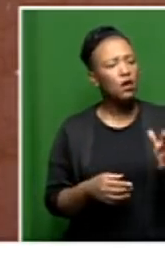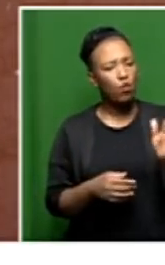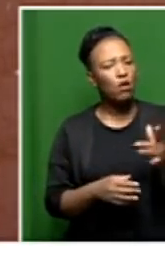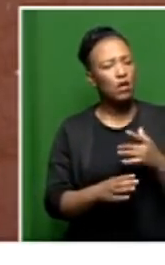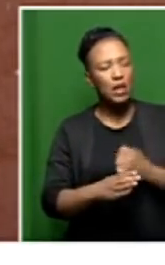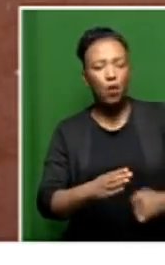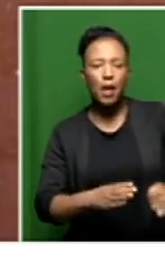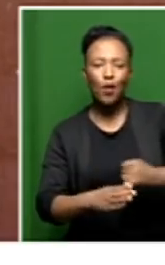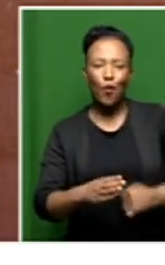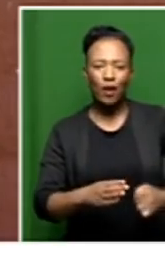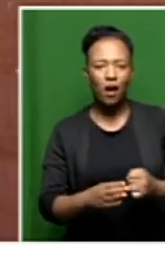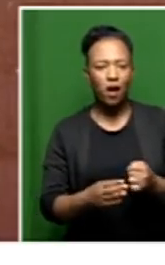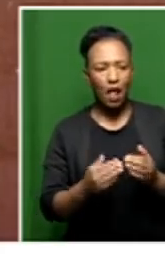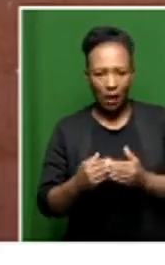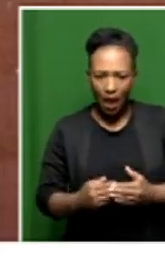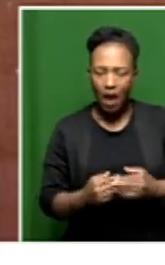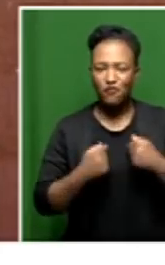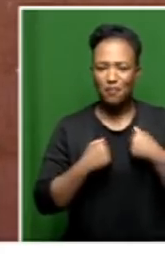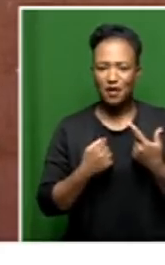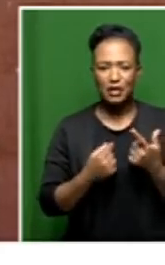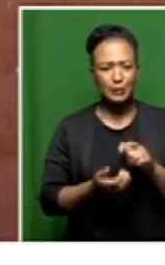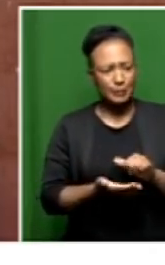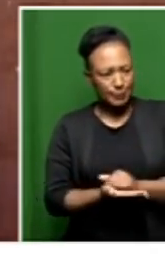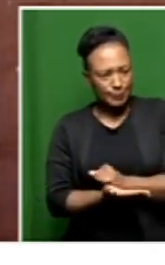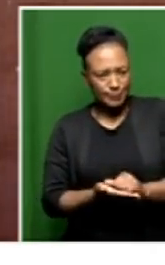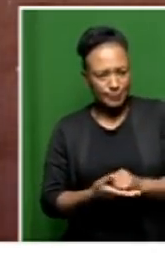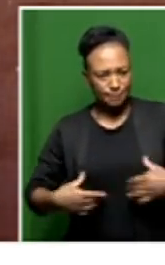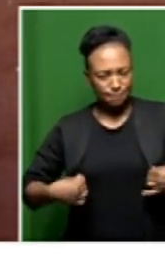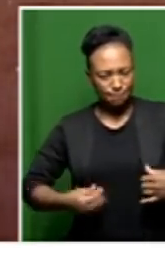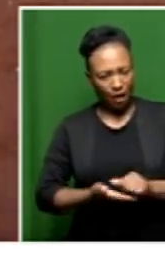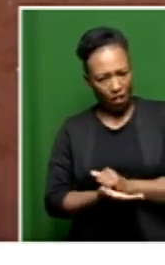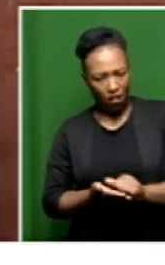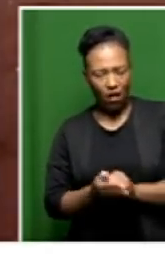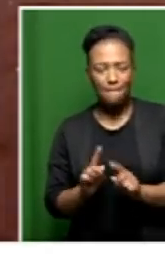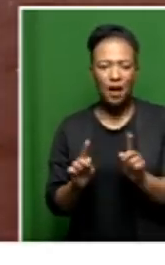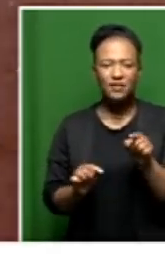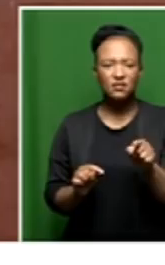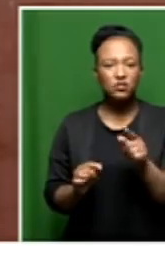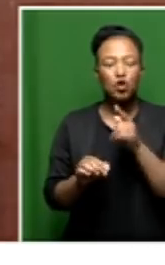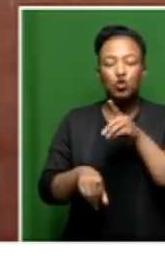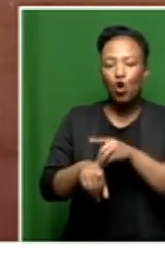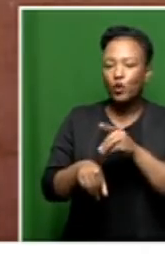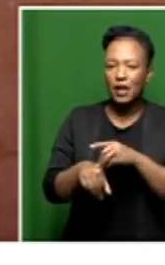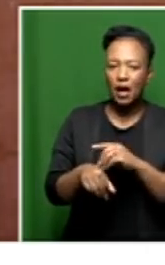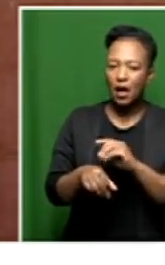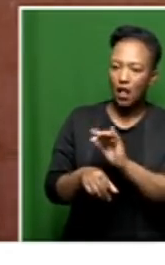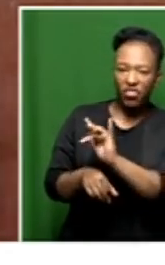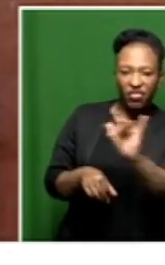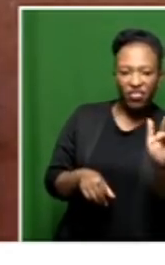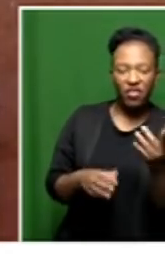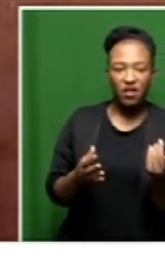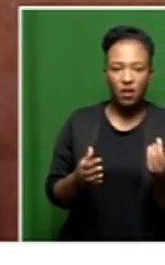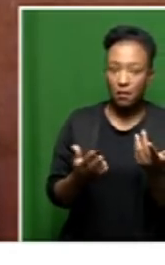They should be cooking and taking care of me. Where are the doctors? We don't see them. There's nothing happening.